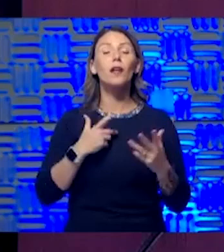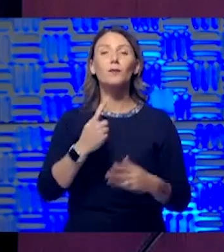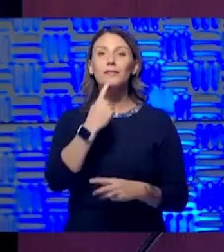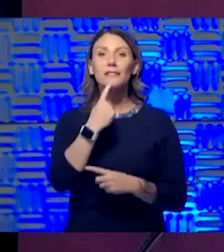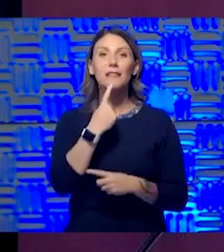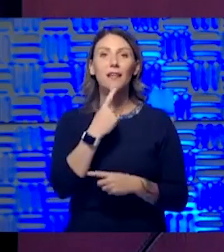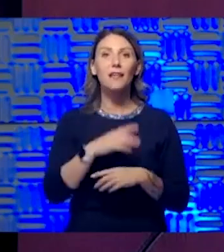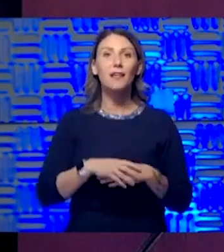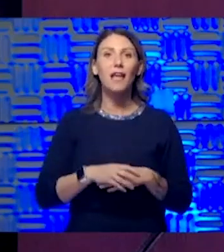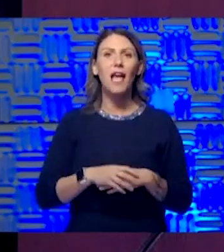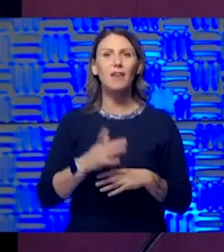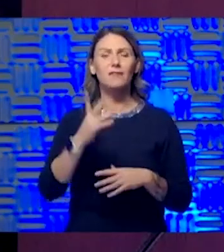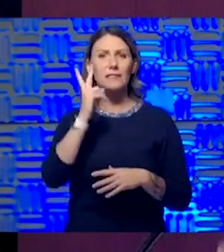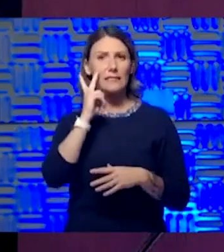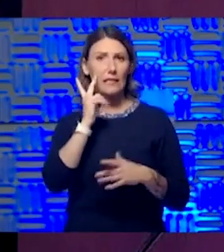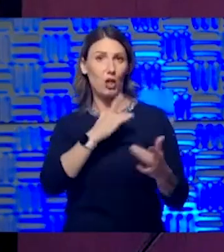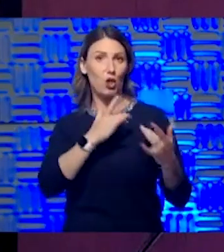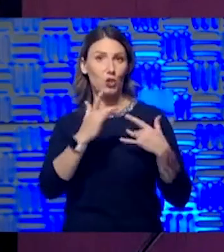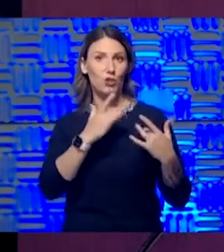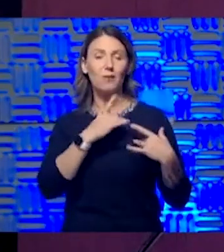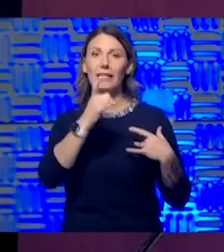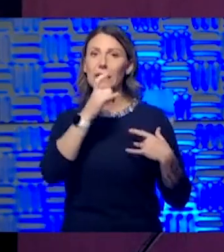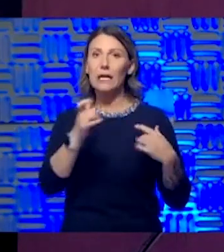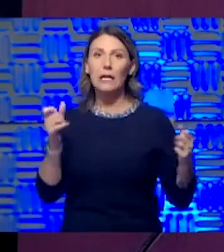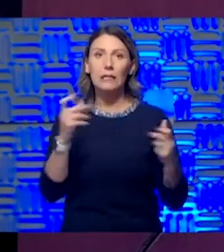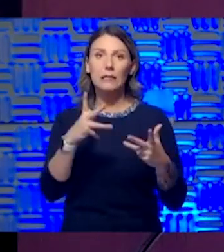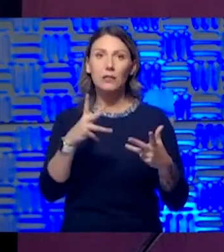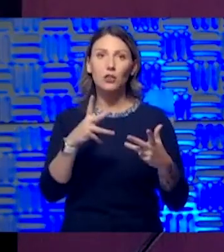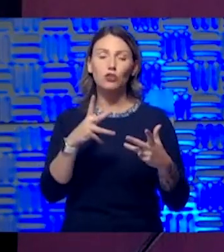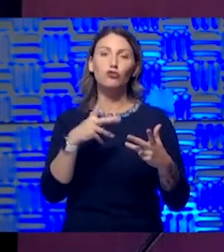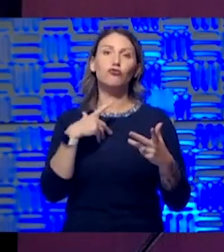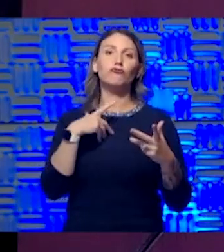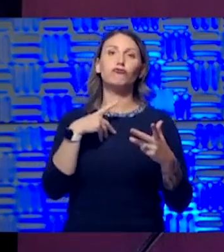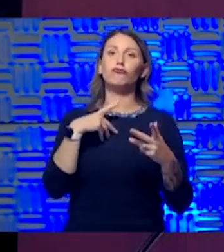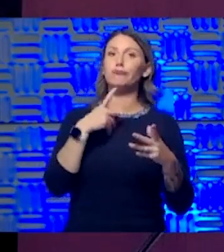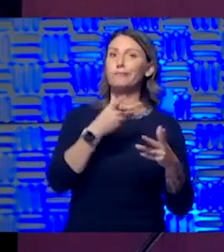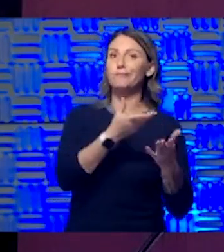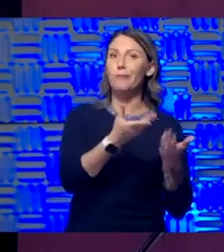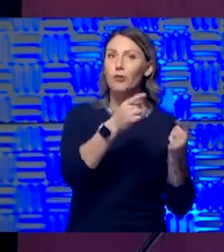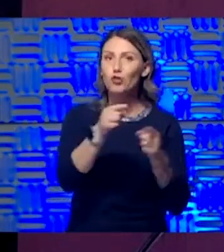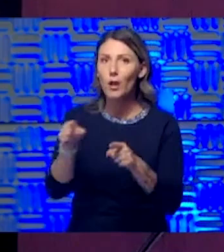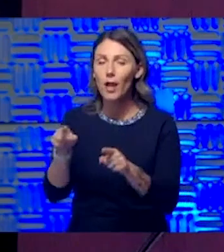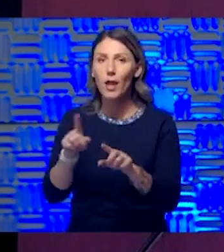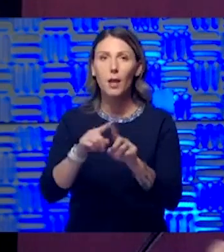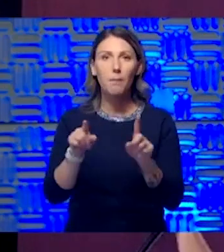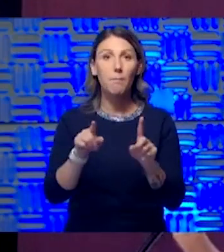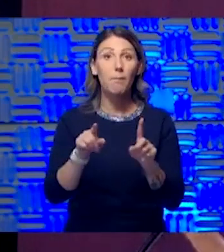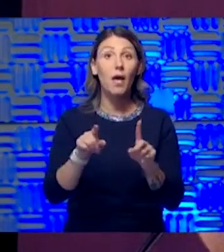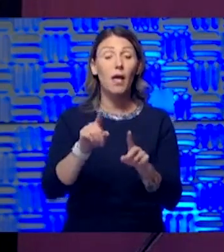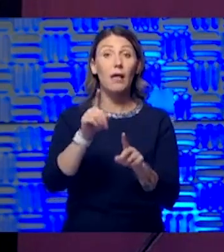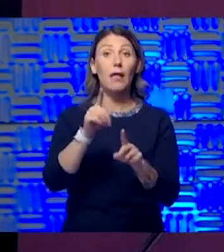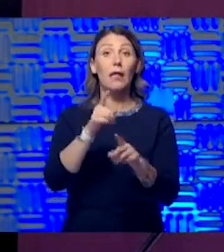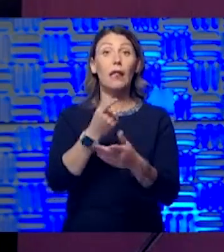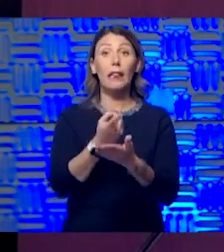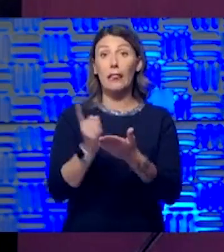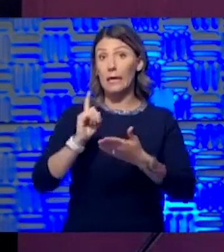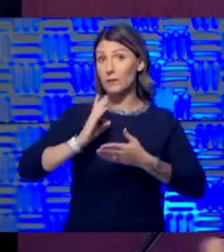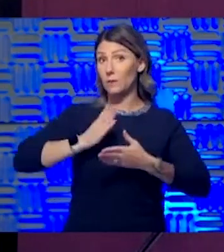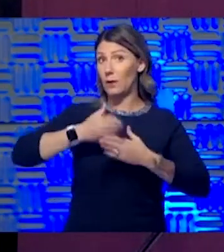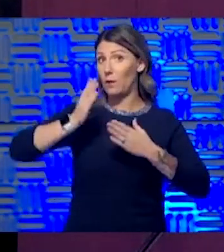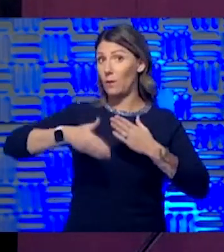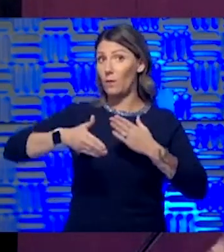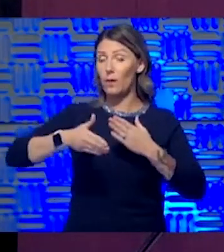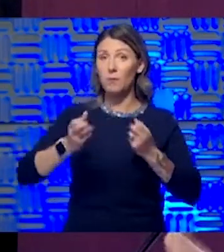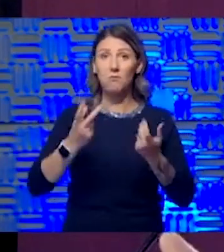a concerning, I won't give it the disturbing trend yet, which is, in fact, I've definitely, I worked last weekend. There are a number of patients who